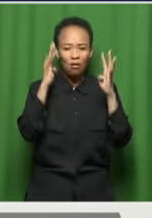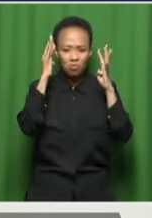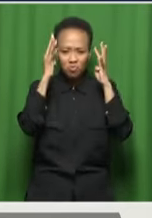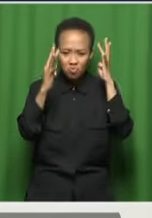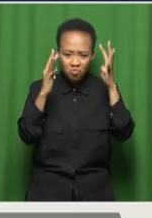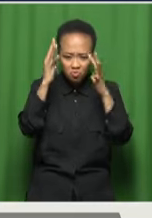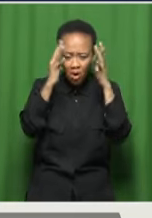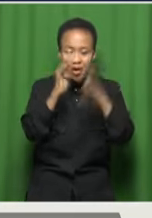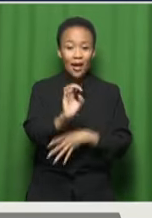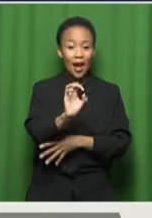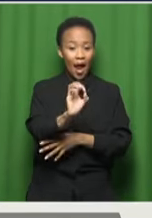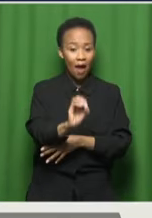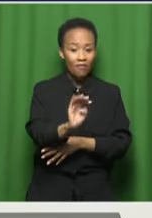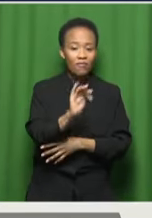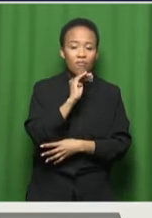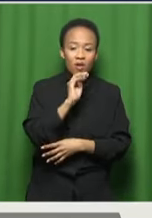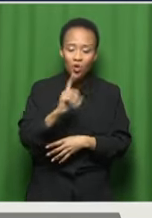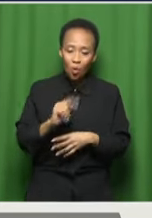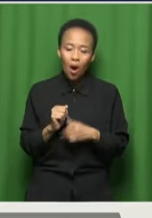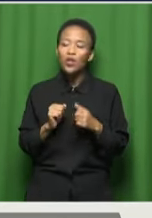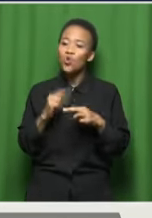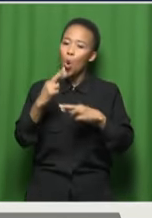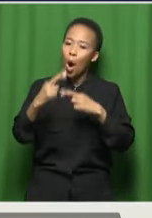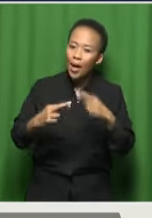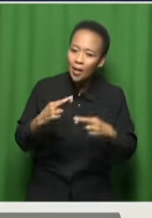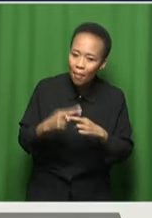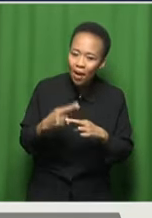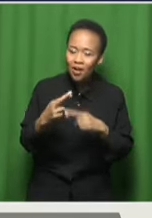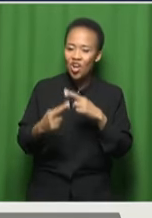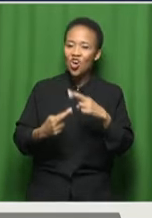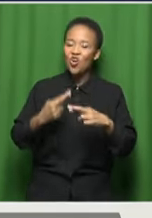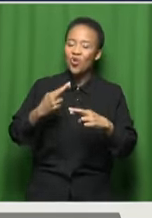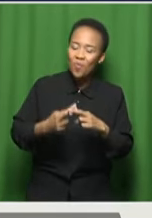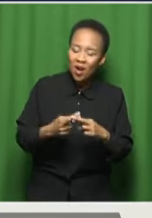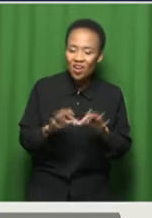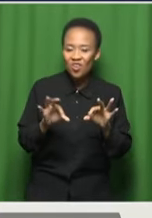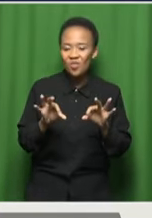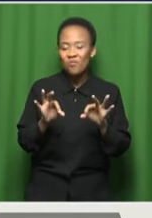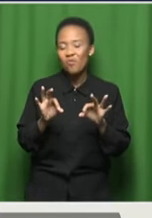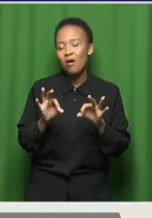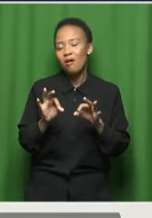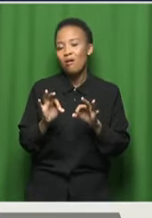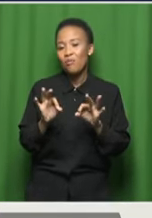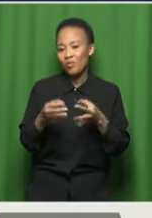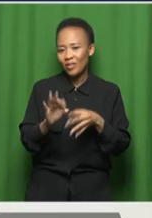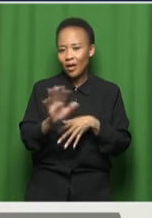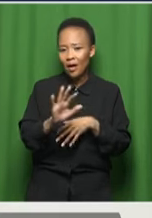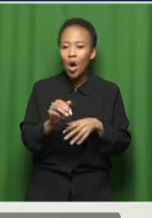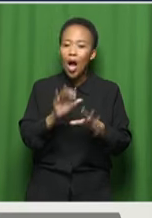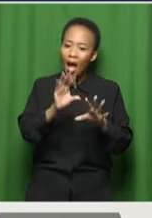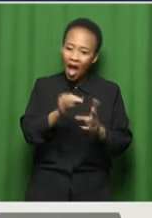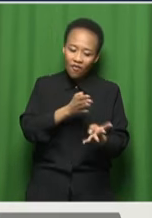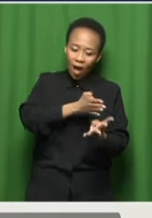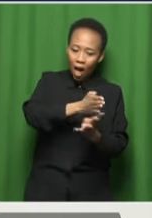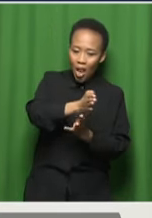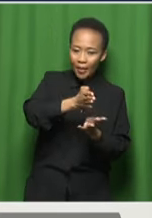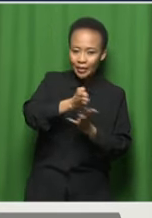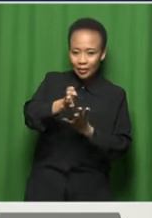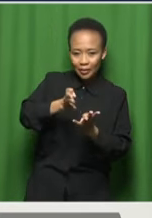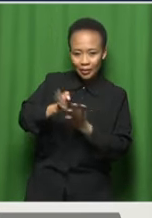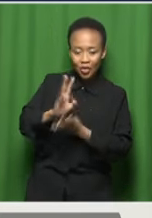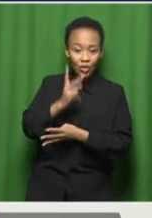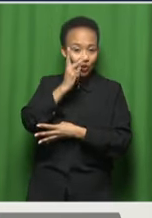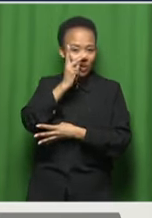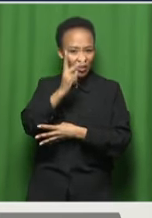um, recycling of the music. It's like creativity. And there are elements that we see that are very, like, different